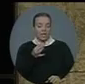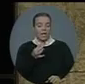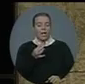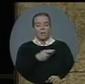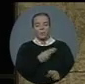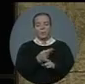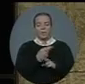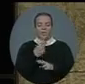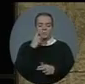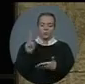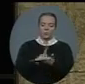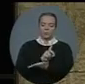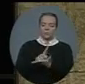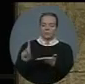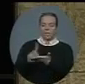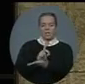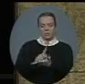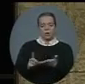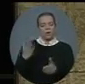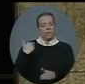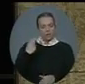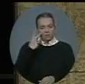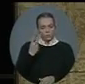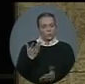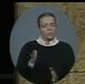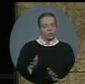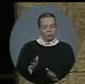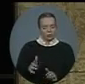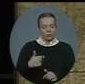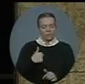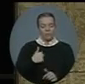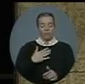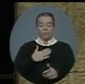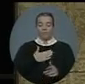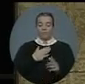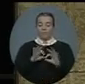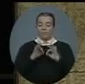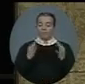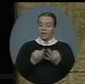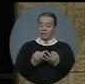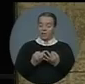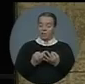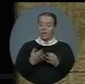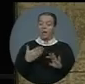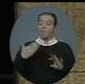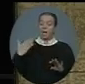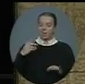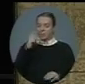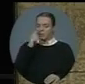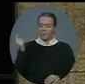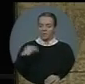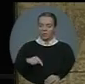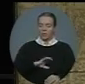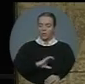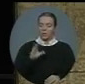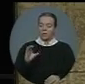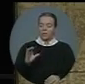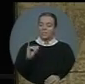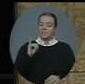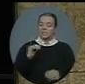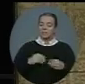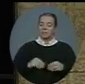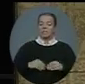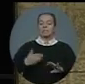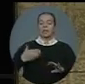to come in to this country if her immigration policy is to pass this house. These changes are cold, callous,